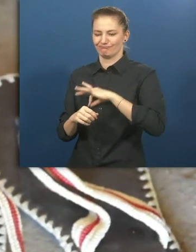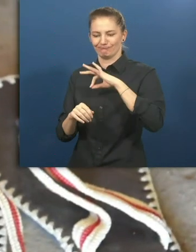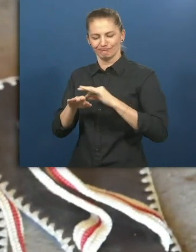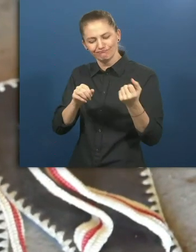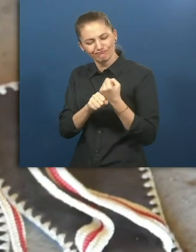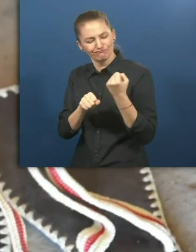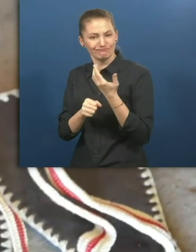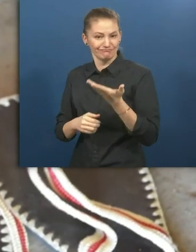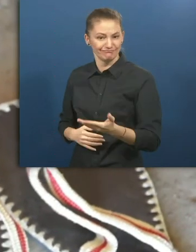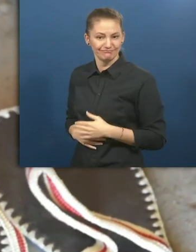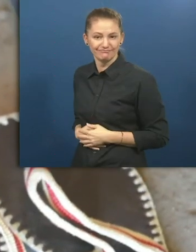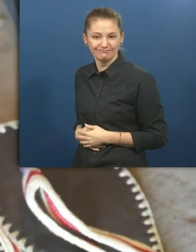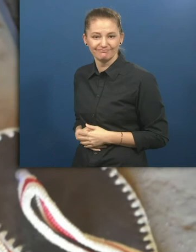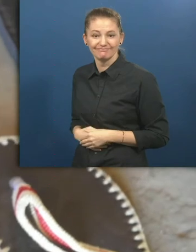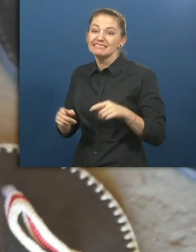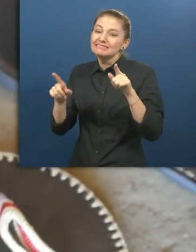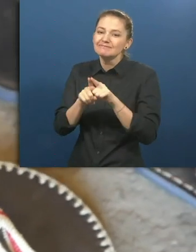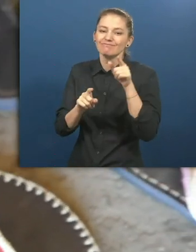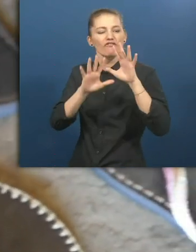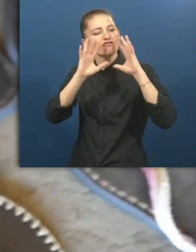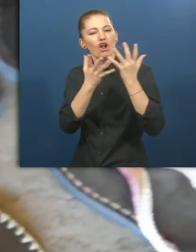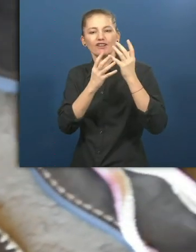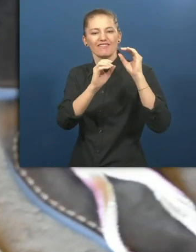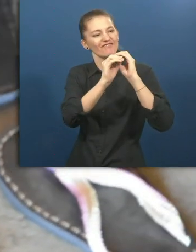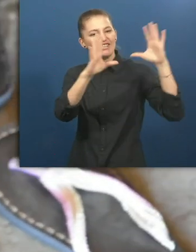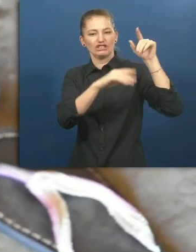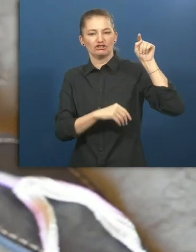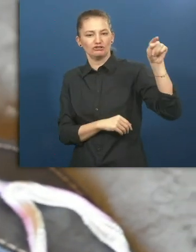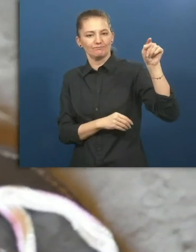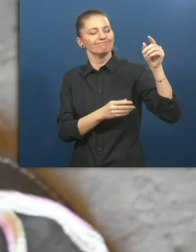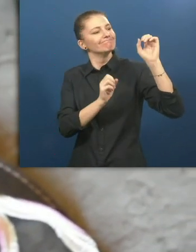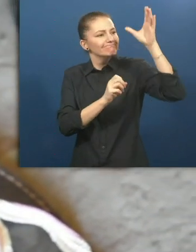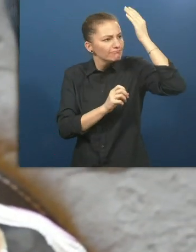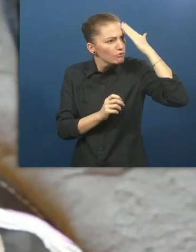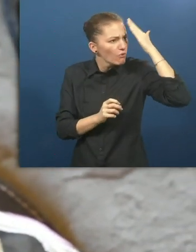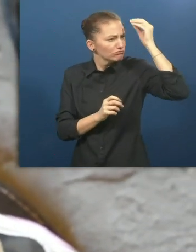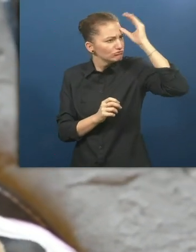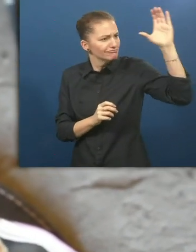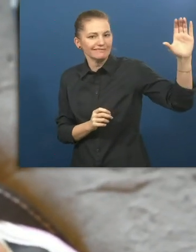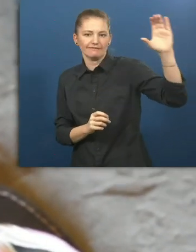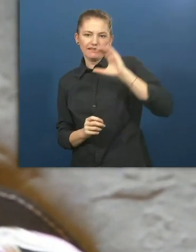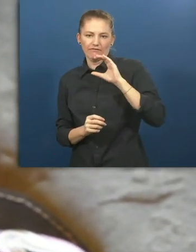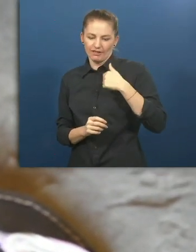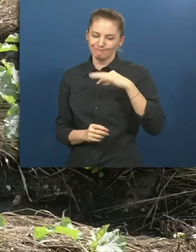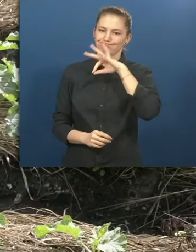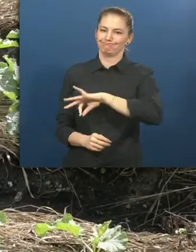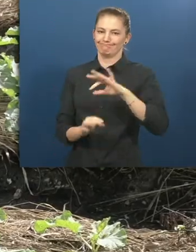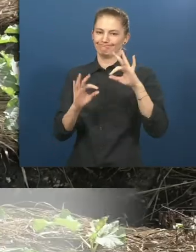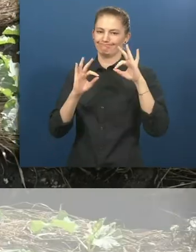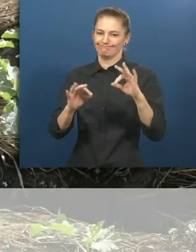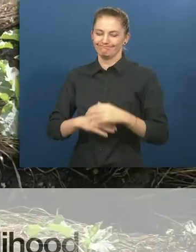properly, maybe in my future I will gain some things from the knowledge which was given by Waldivision.